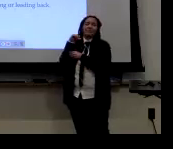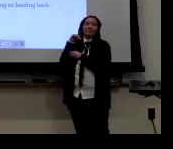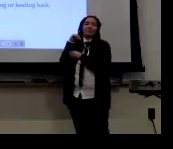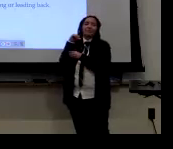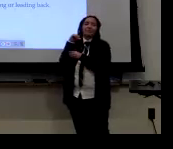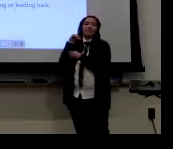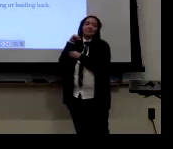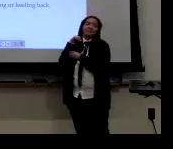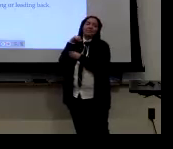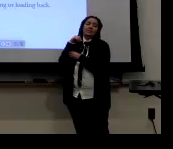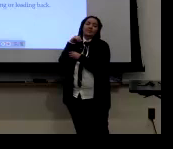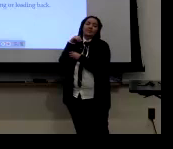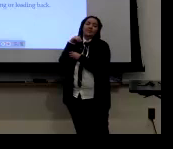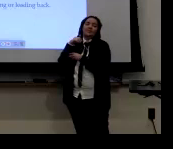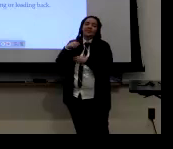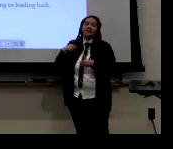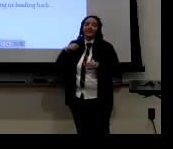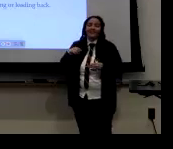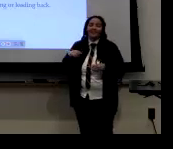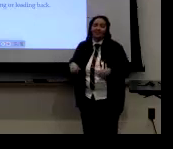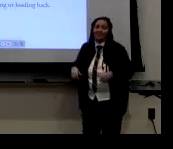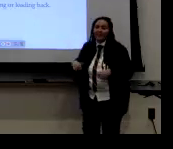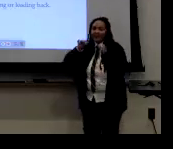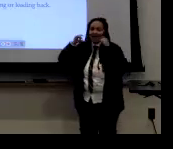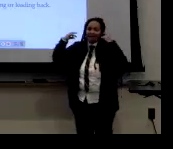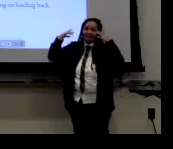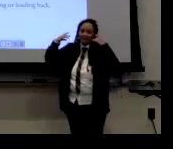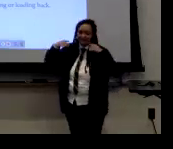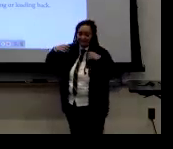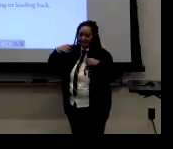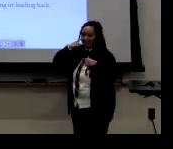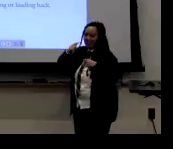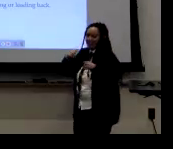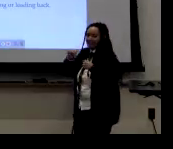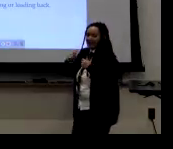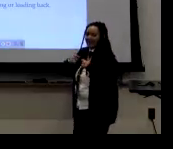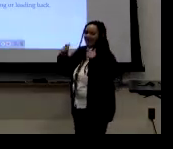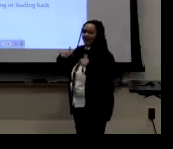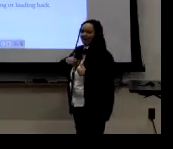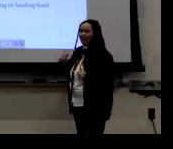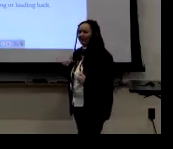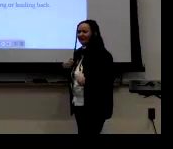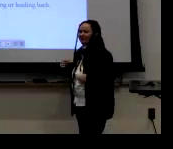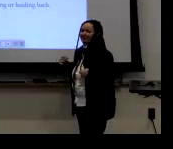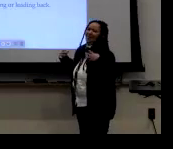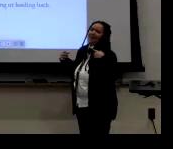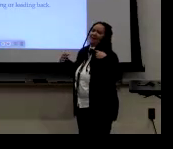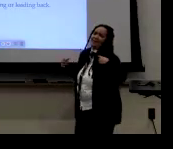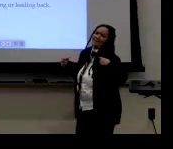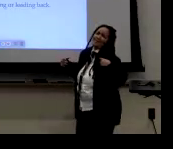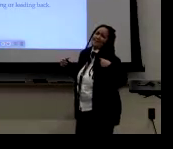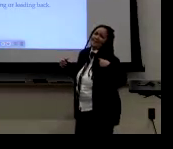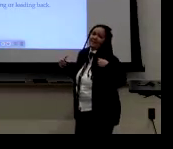head tilt, it's more of a, uh, making the neck large with the head going back, um, like this, you know.